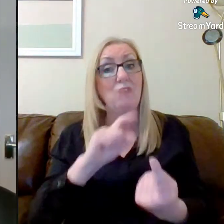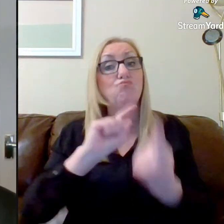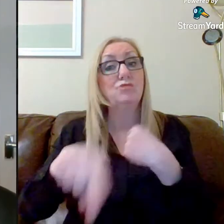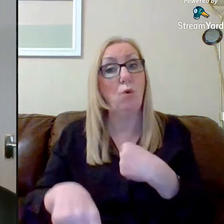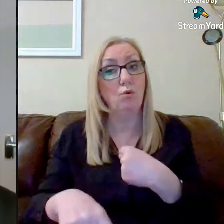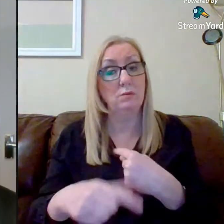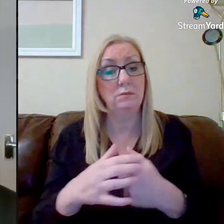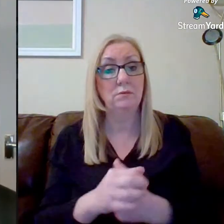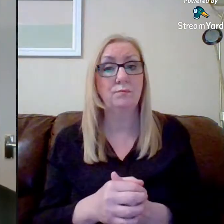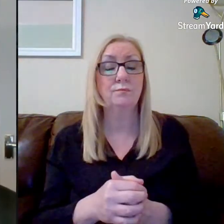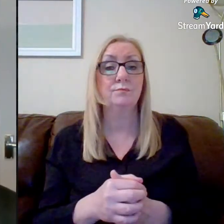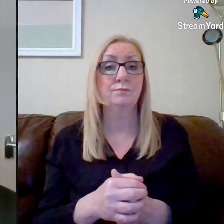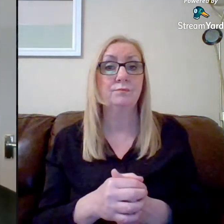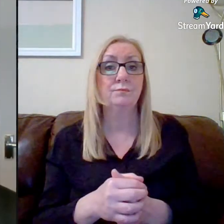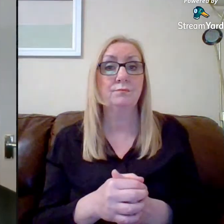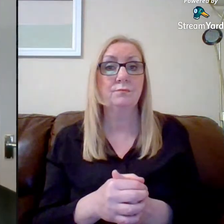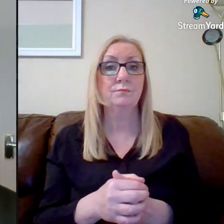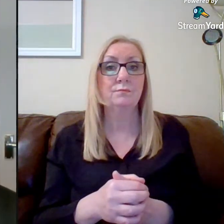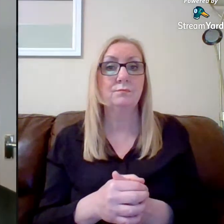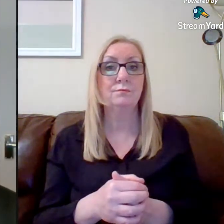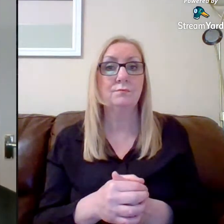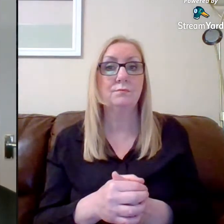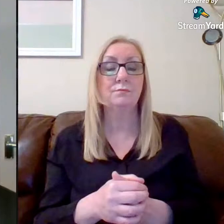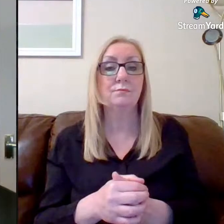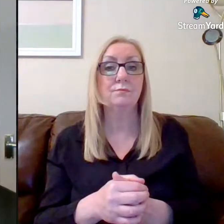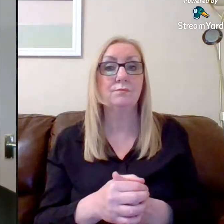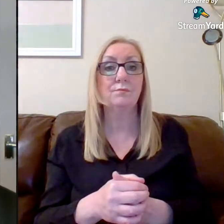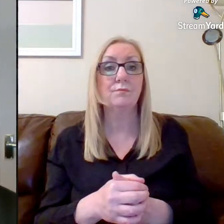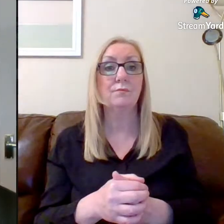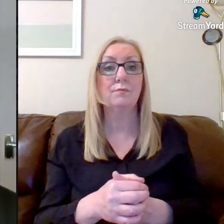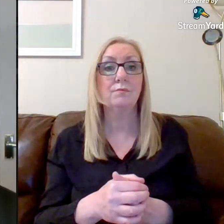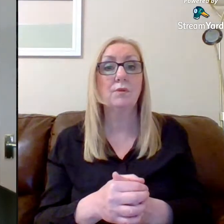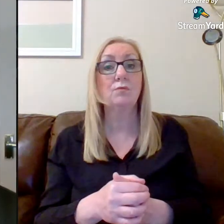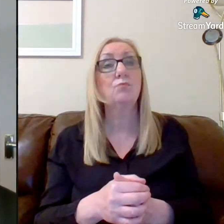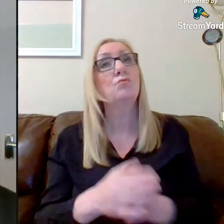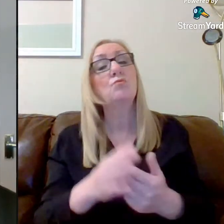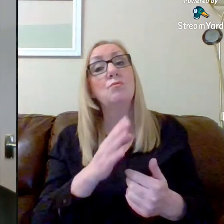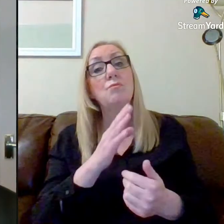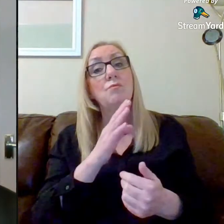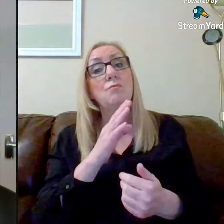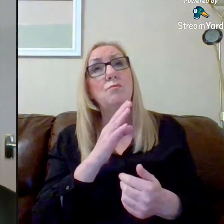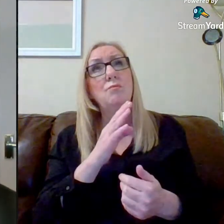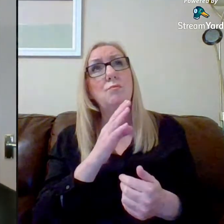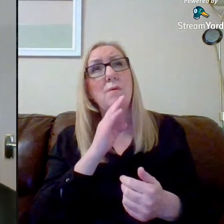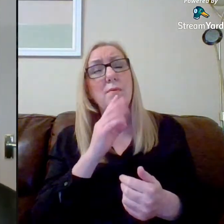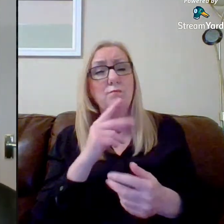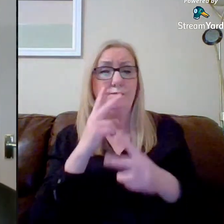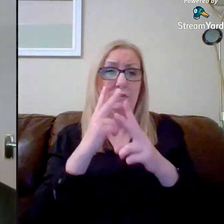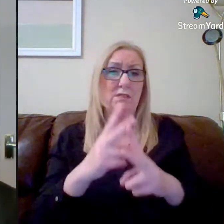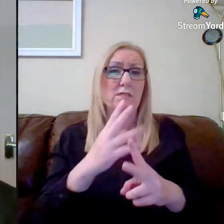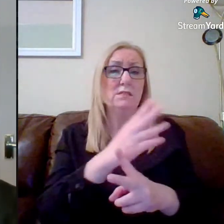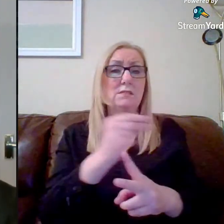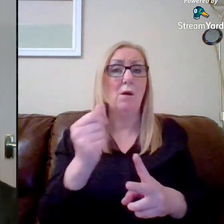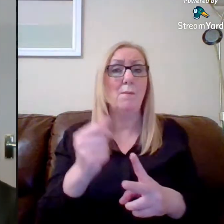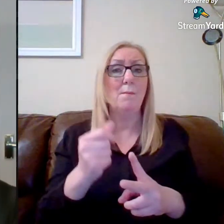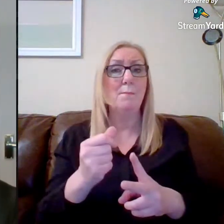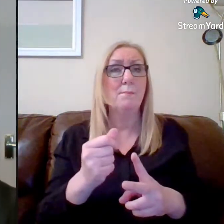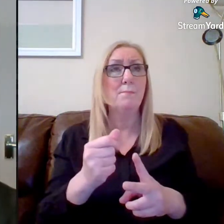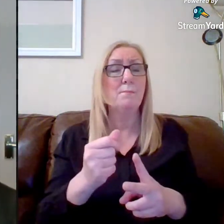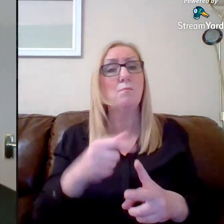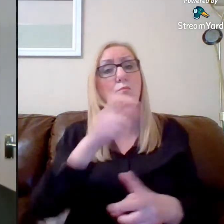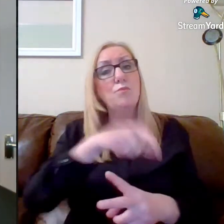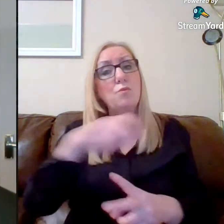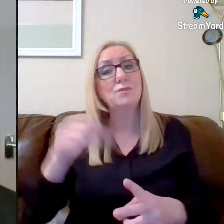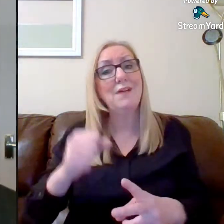Okay. Now, you may have noticed that some of the pupils have started to get live lessons with the